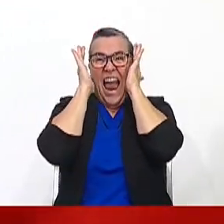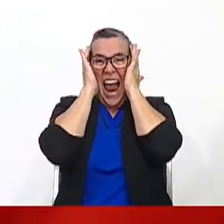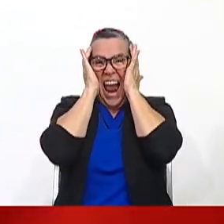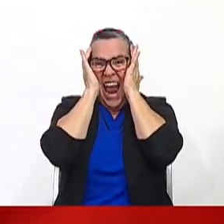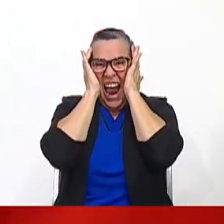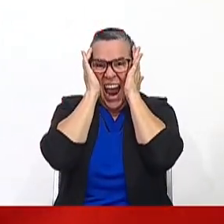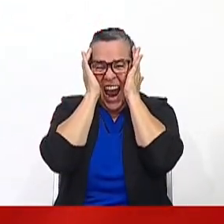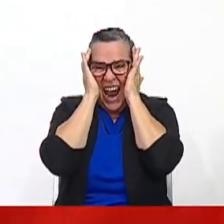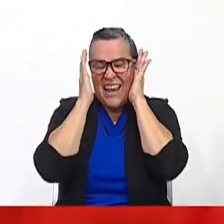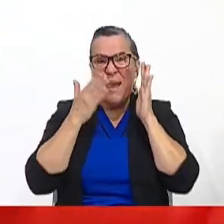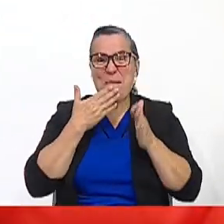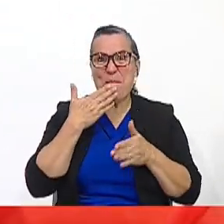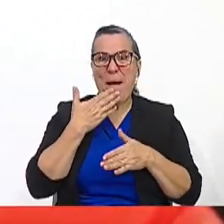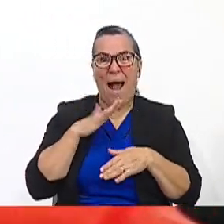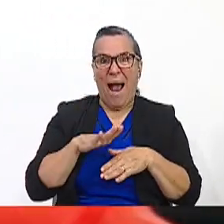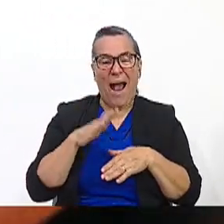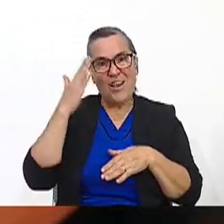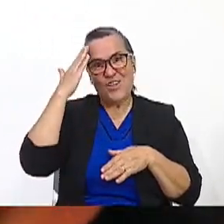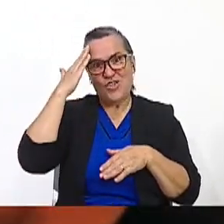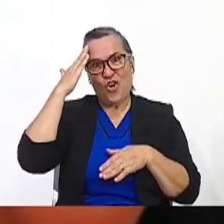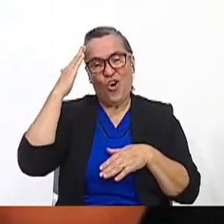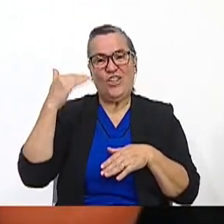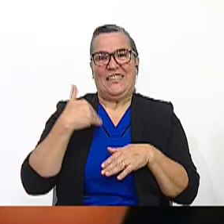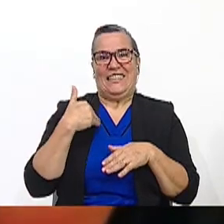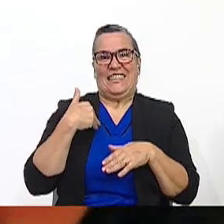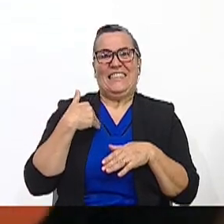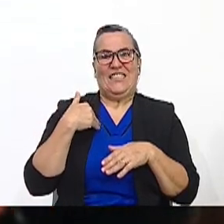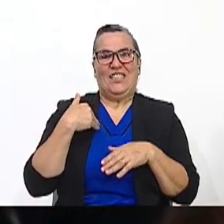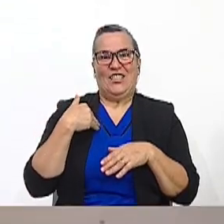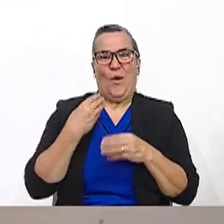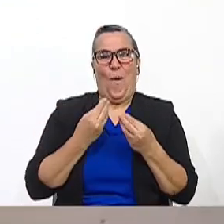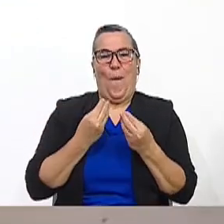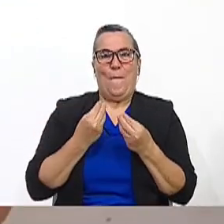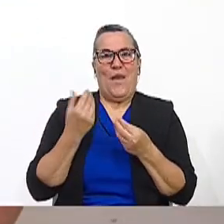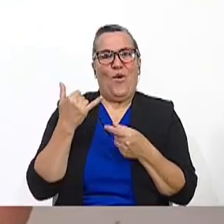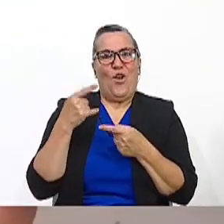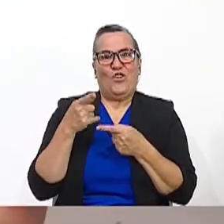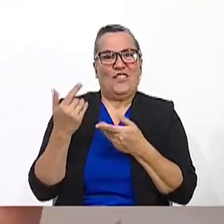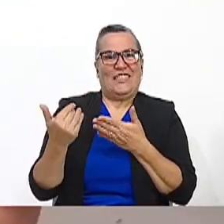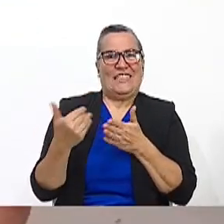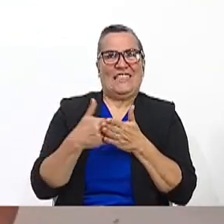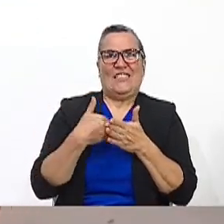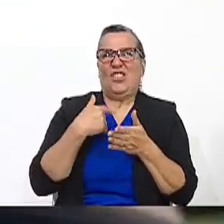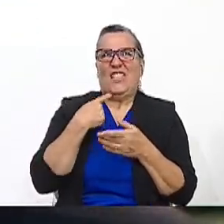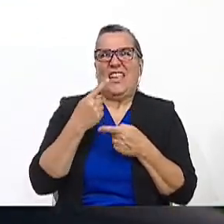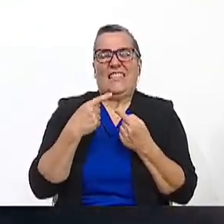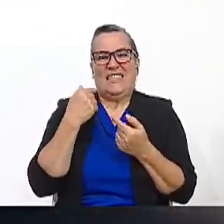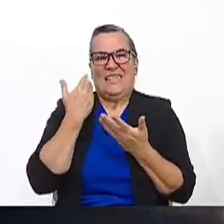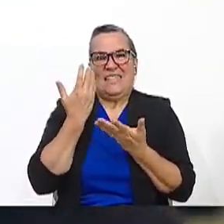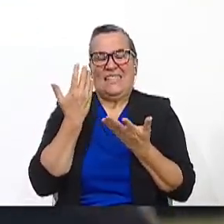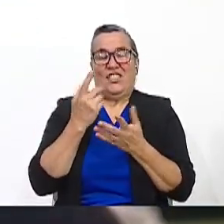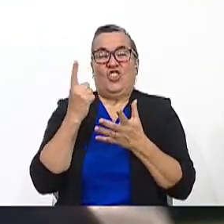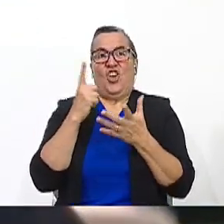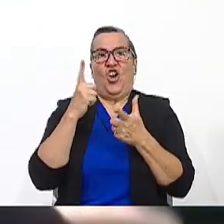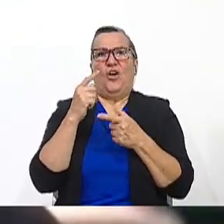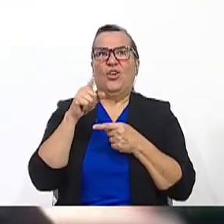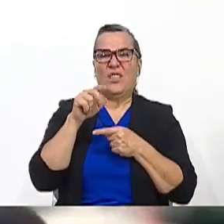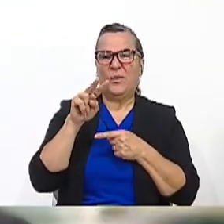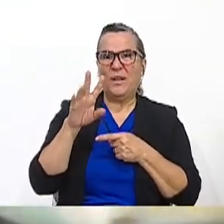That's so bad. I have nomophobia. Wow. I don't know what to say to that. I'm shocked. 124.